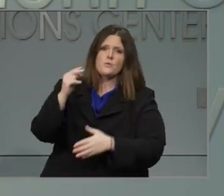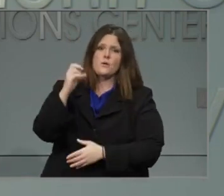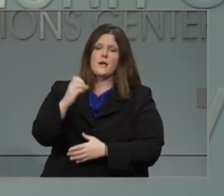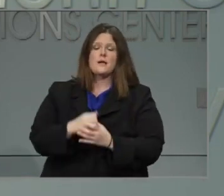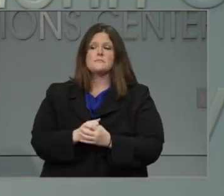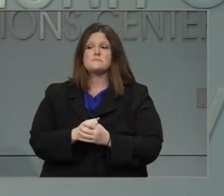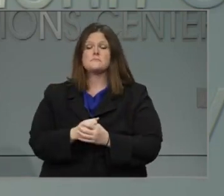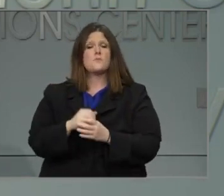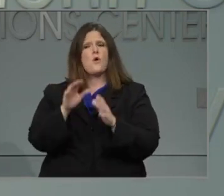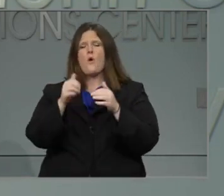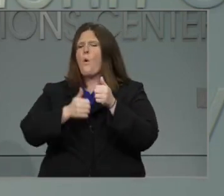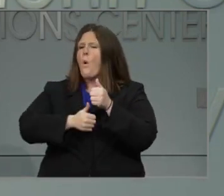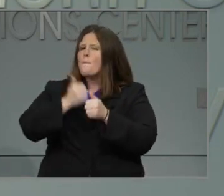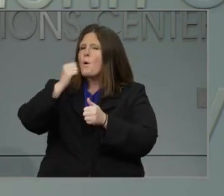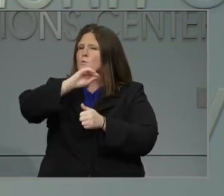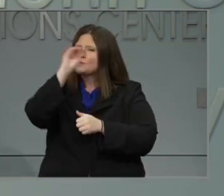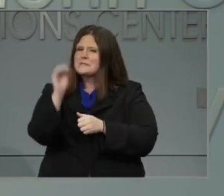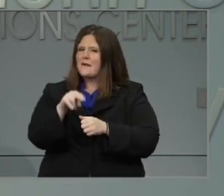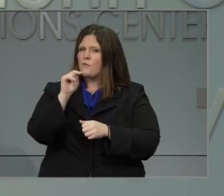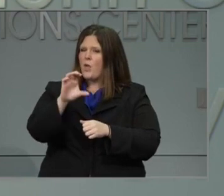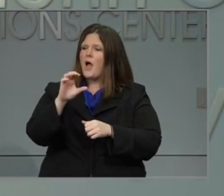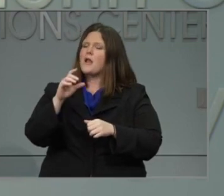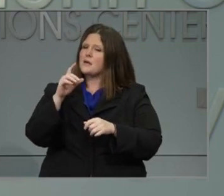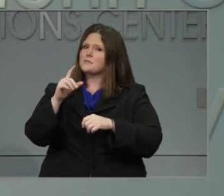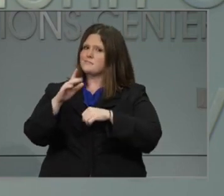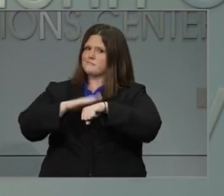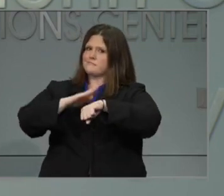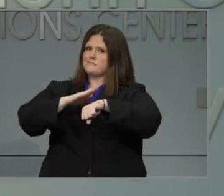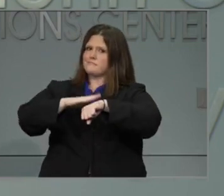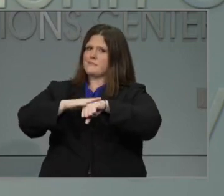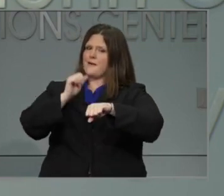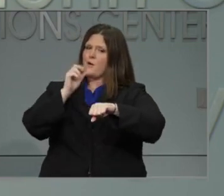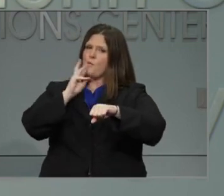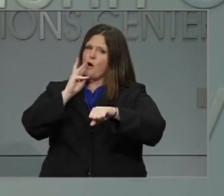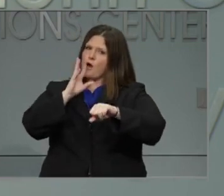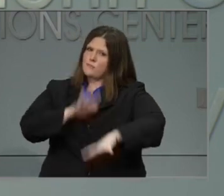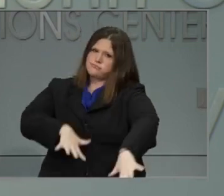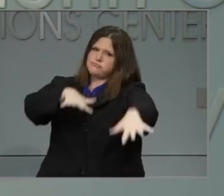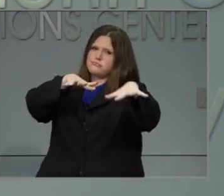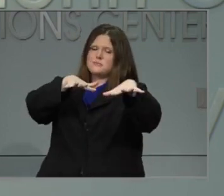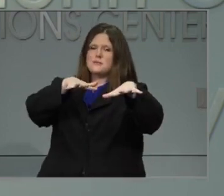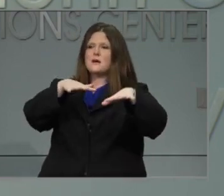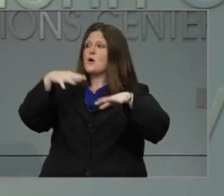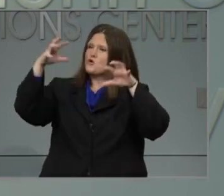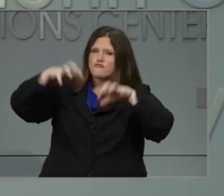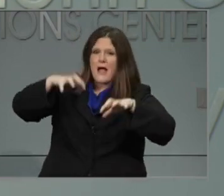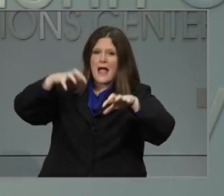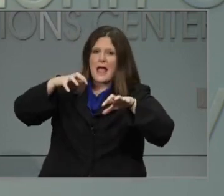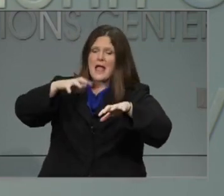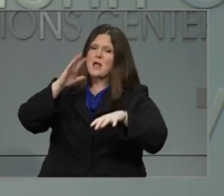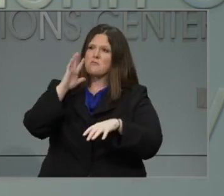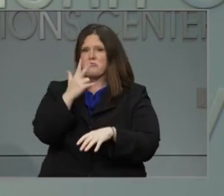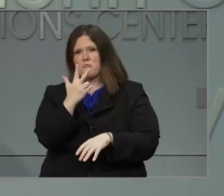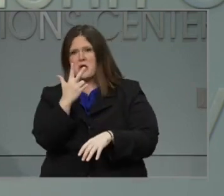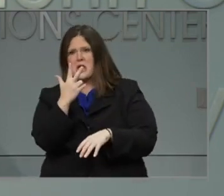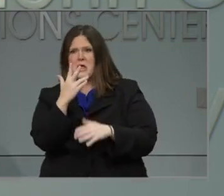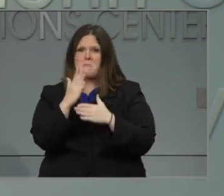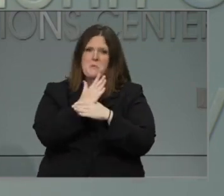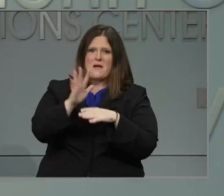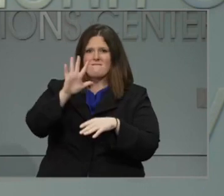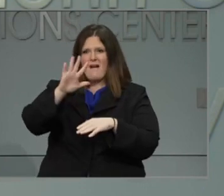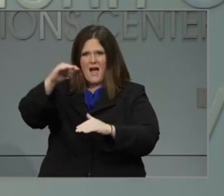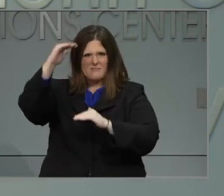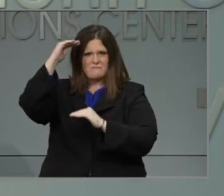state is under the threat of potential flash flooding. Widespread rainfall of 3 to 5 inches is expected,